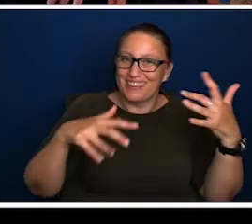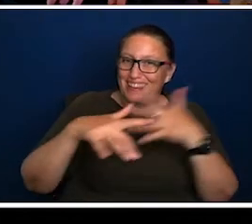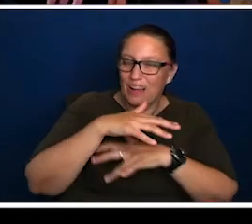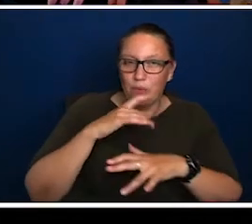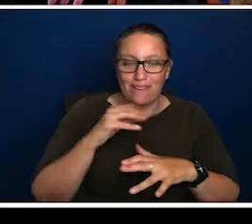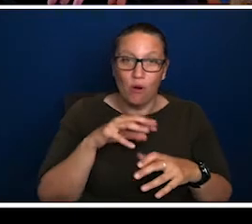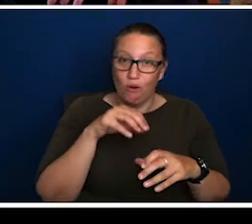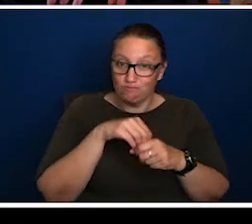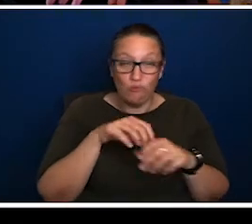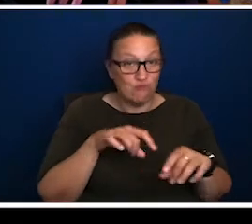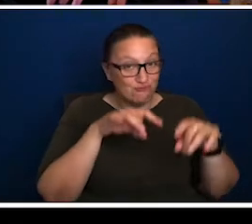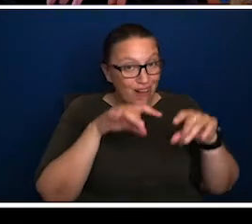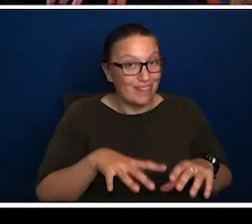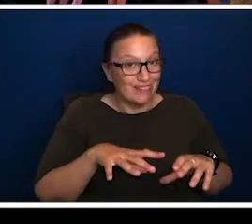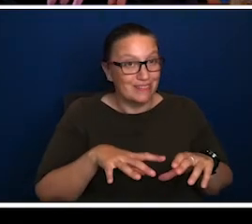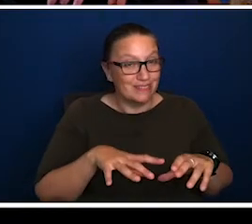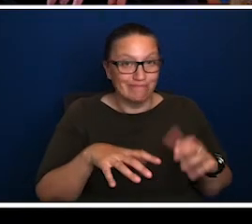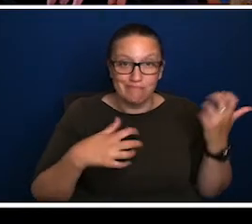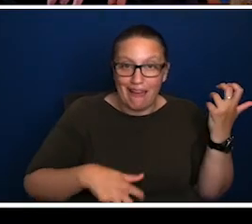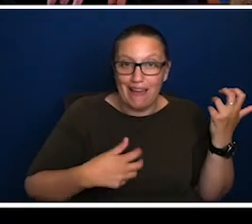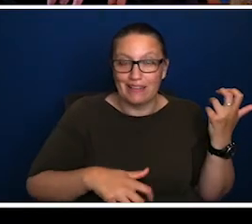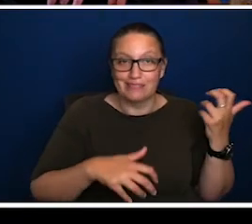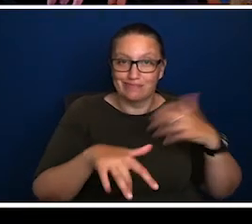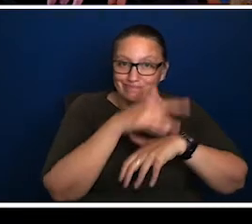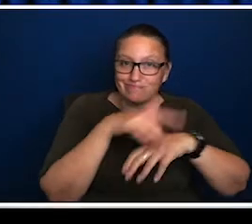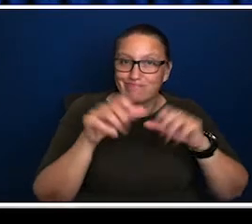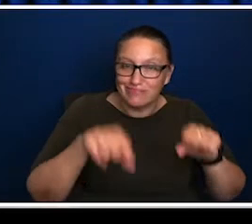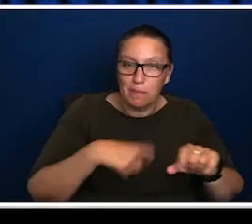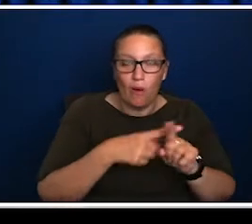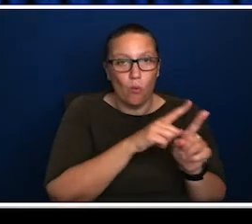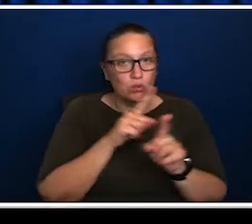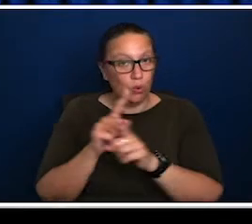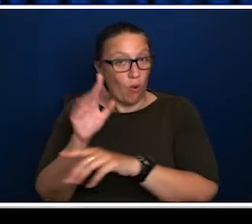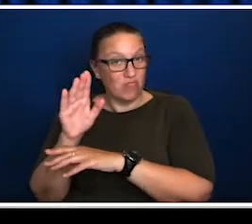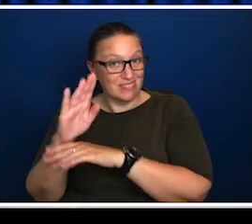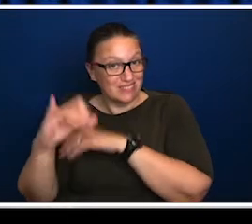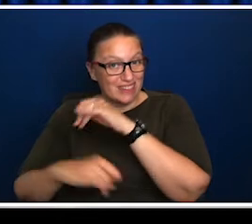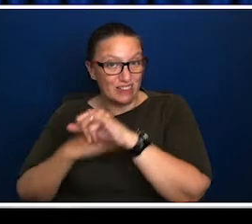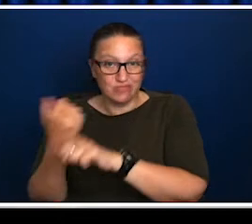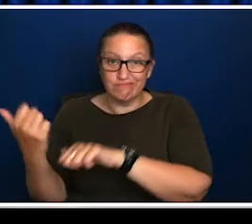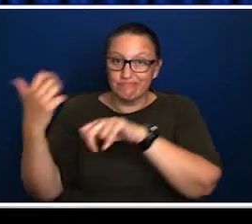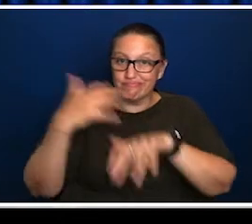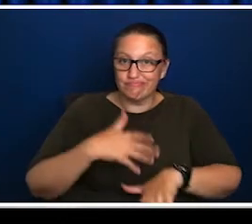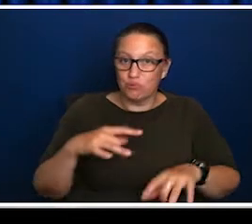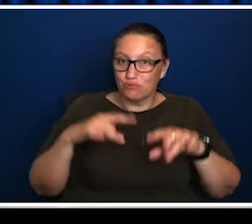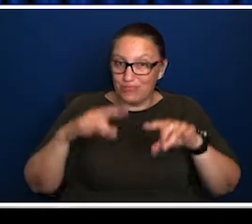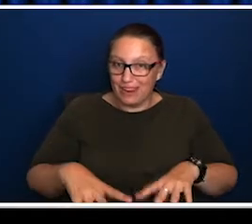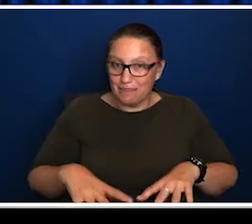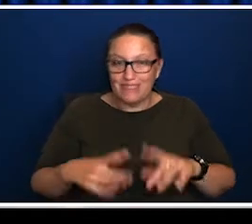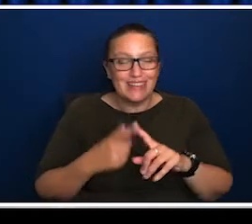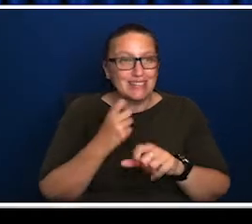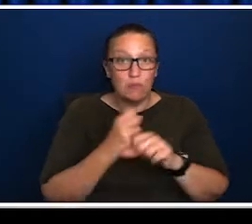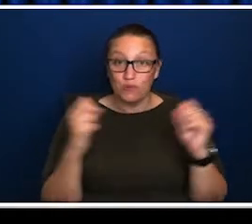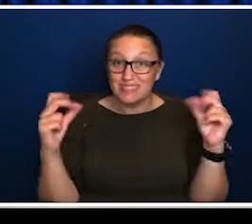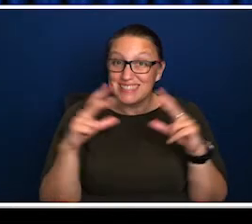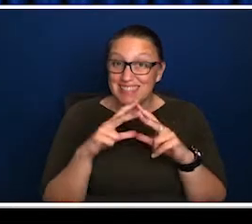definitely a heavy helping of international content as well. Here in Sydney, you know, the Sydney Festival has just been launched and